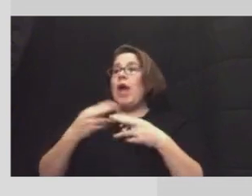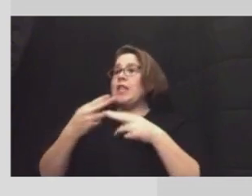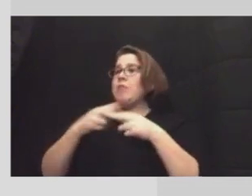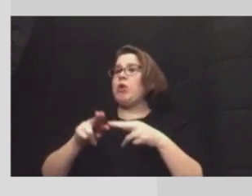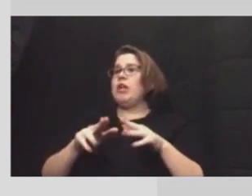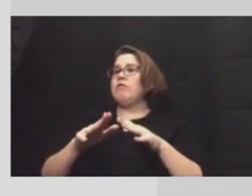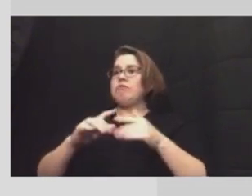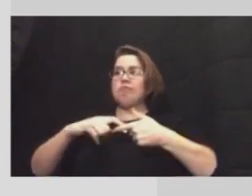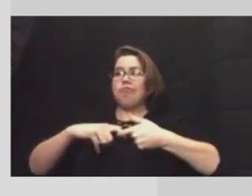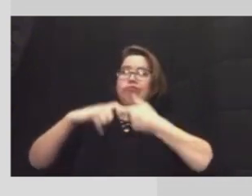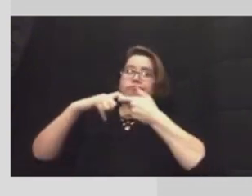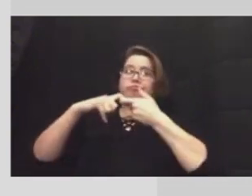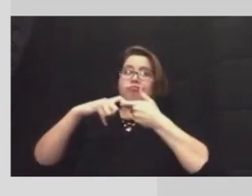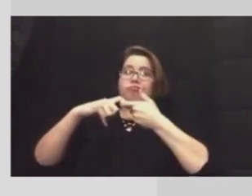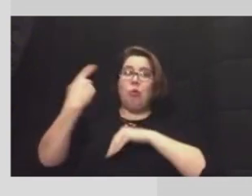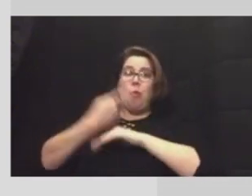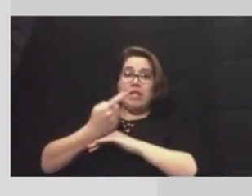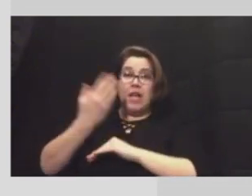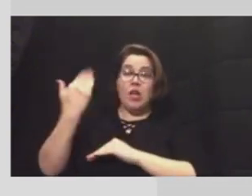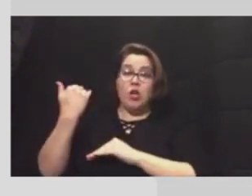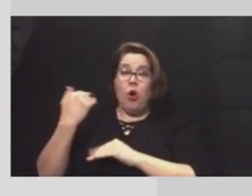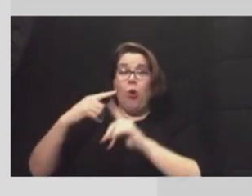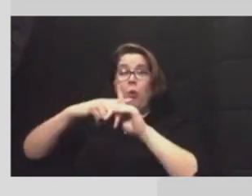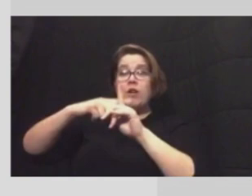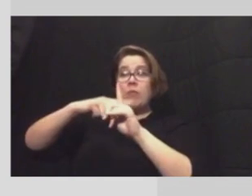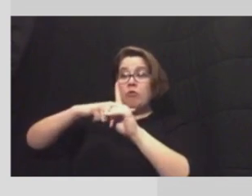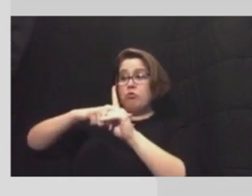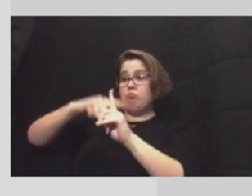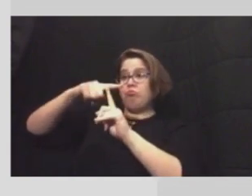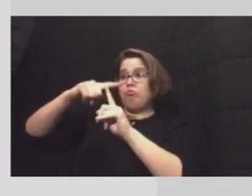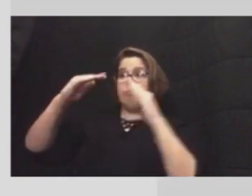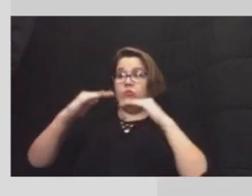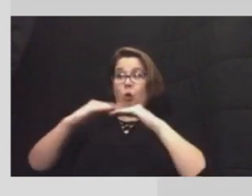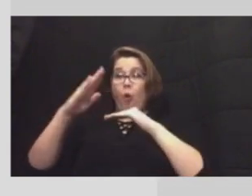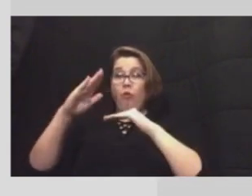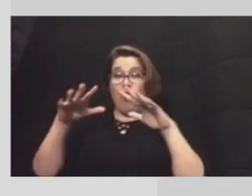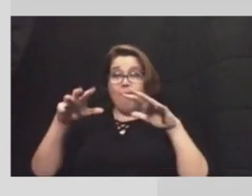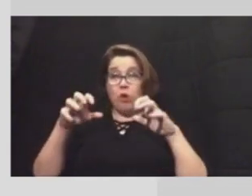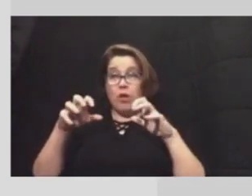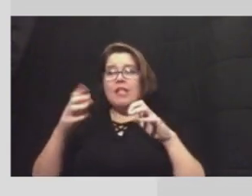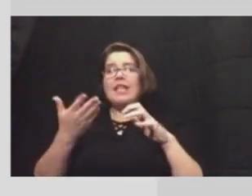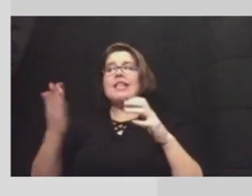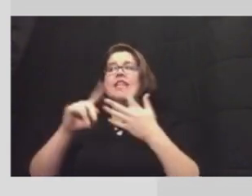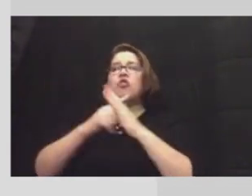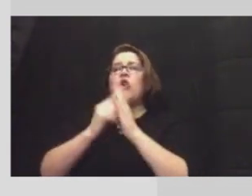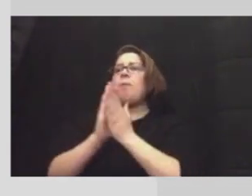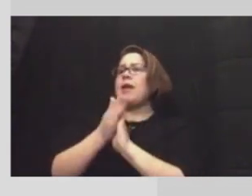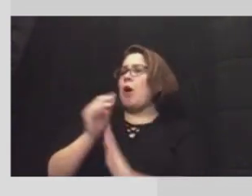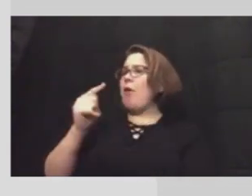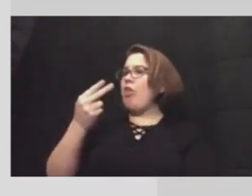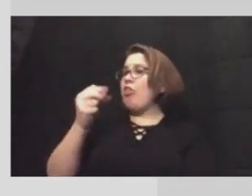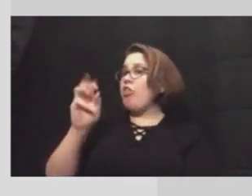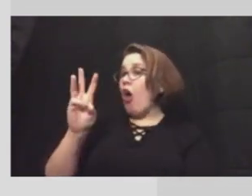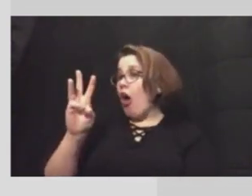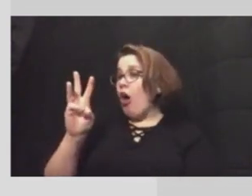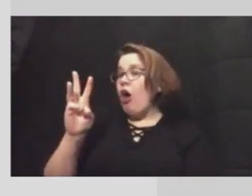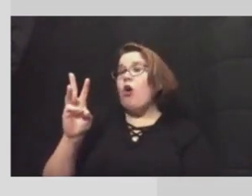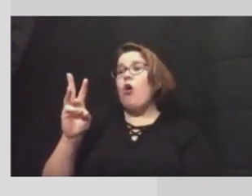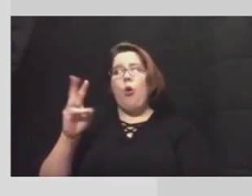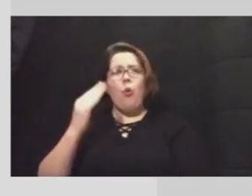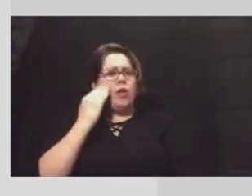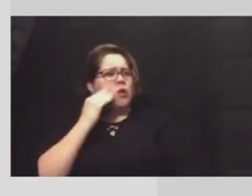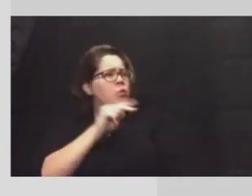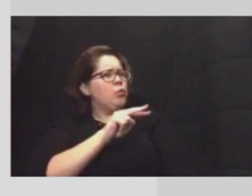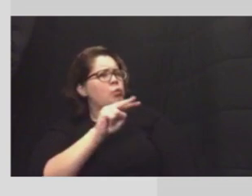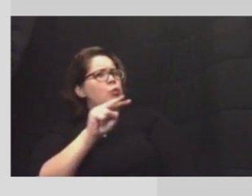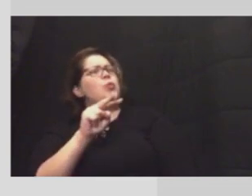a day ago where temperatures rose above freezing and things started to thaw, we had an idea of what kind of